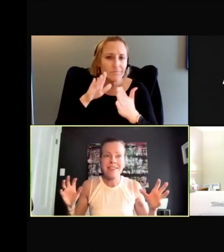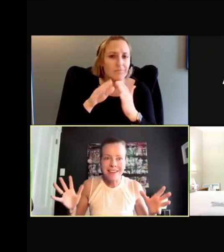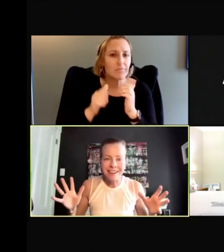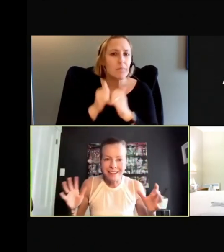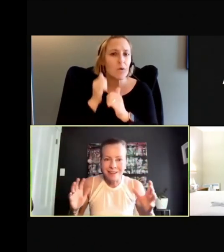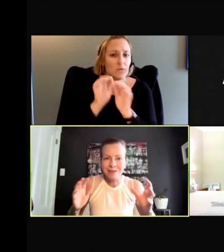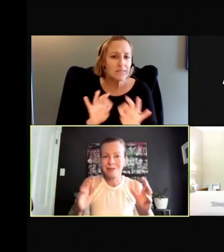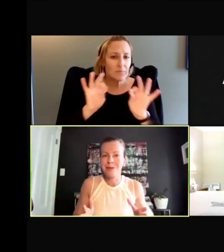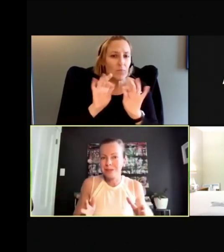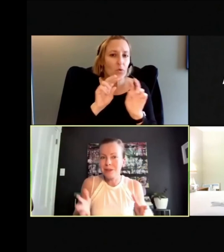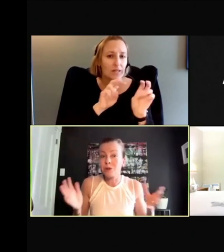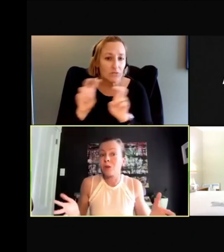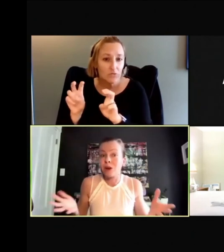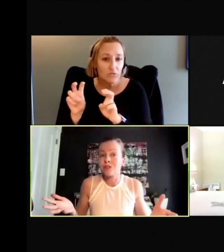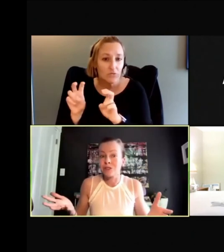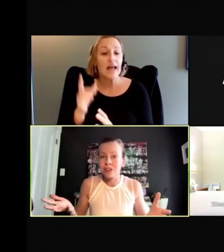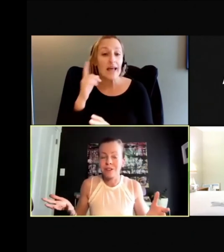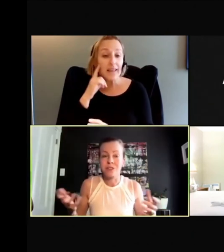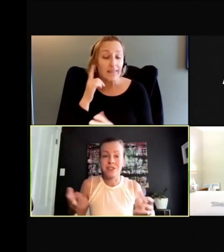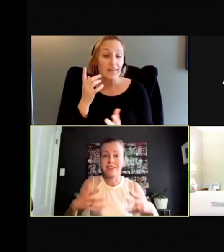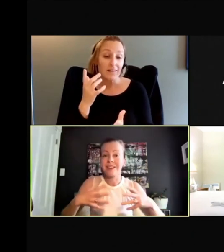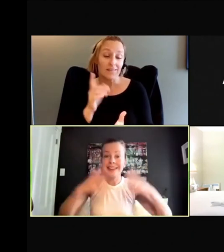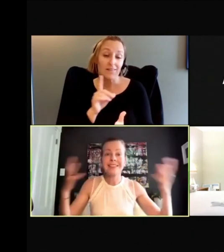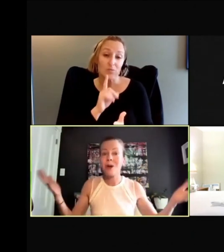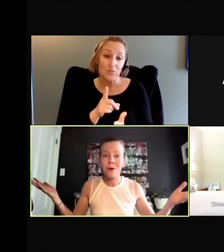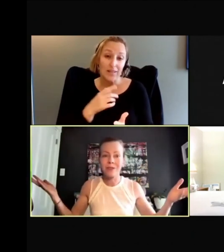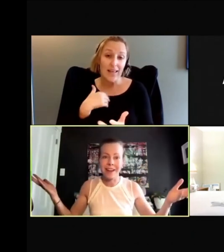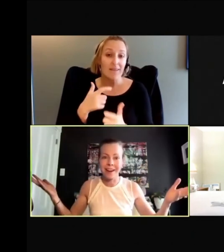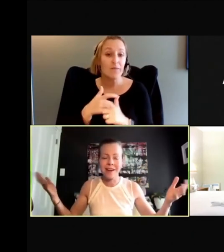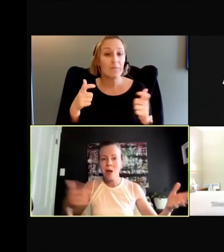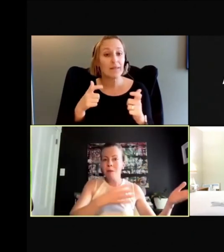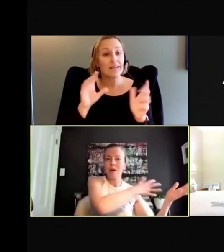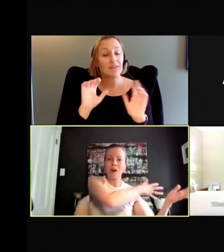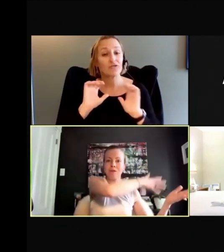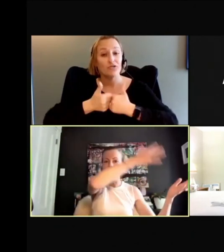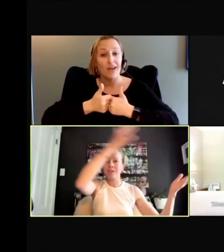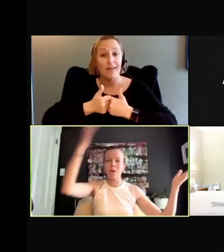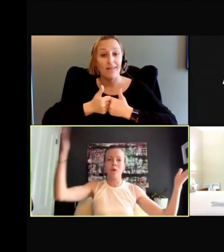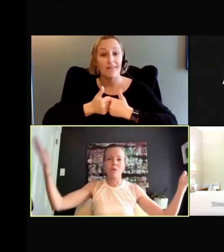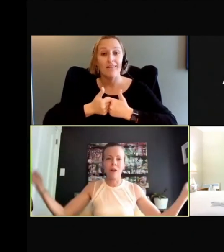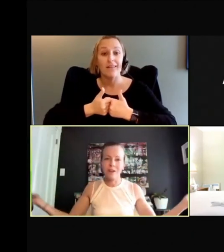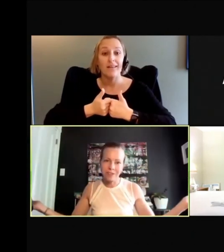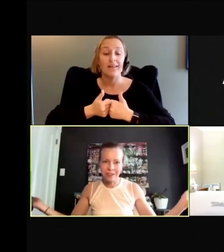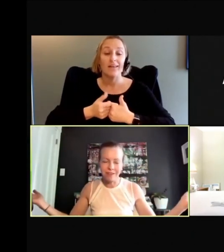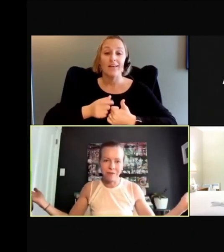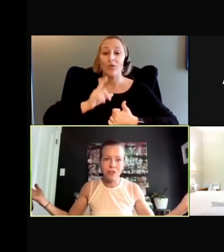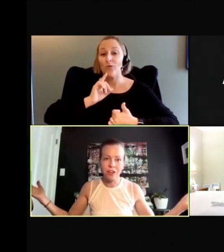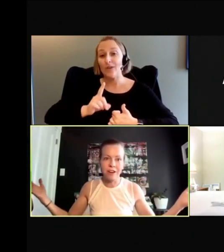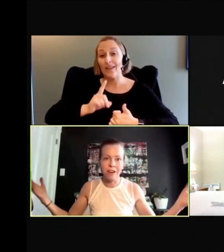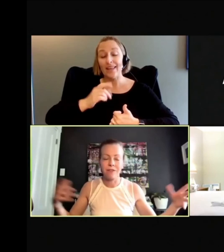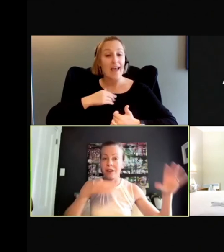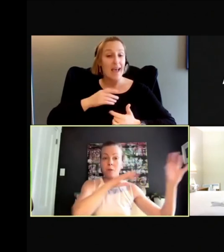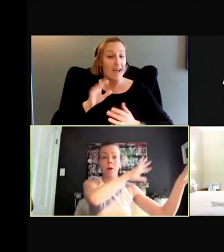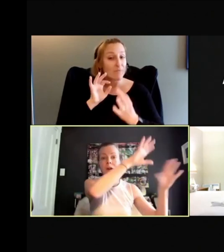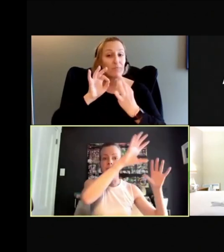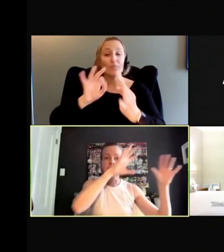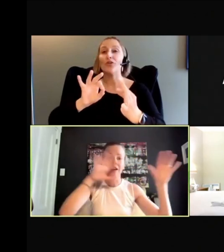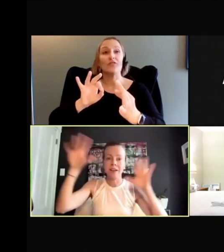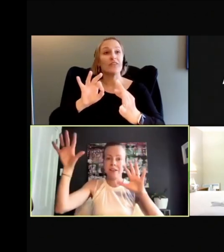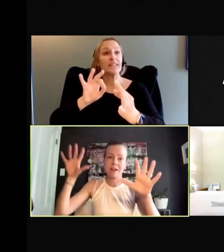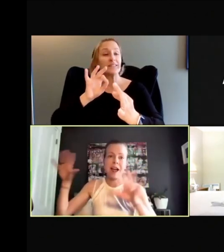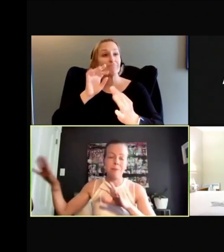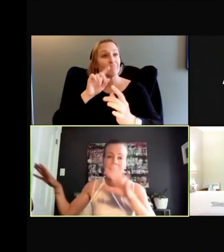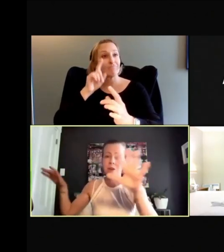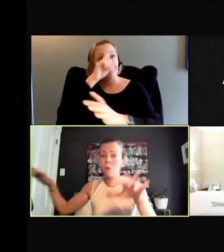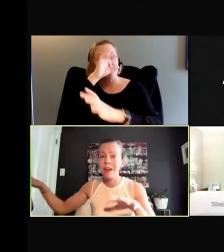I think he speaks to a larger challenge, which is there is no like perfect overarching vision of like what all the